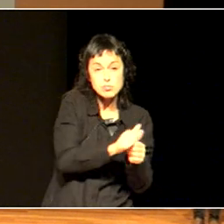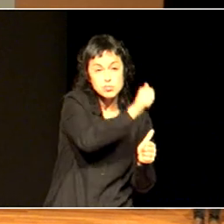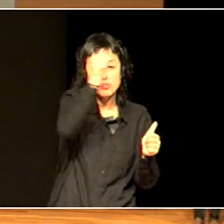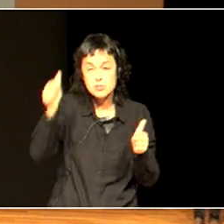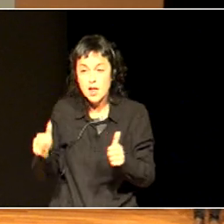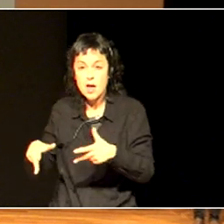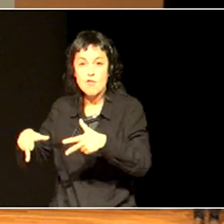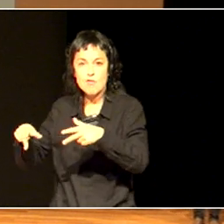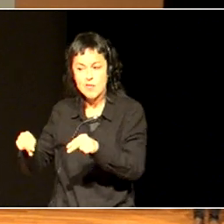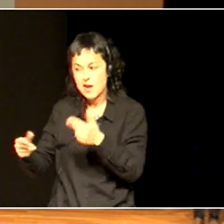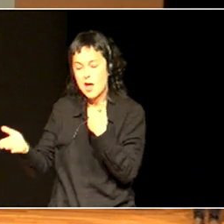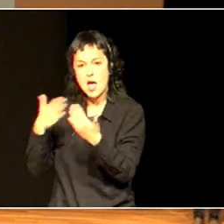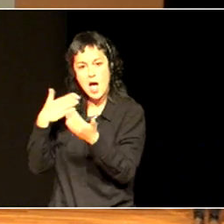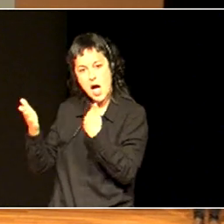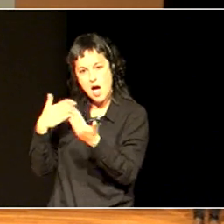the school.